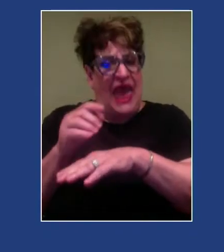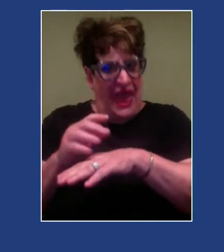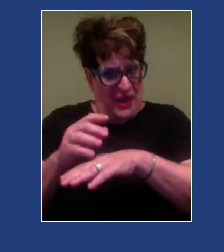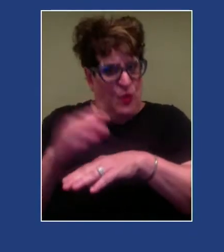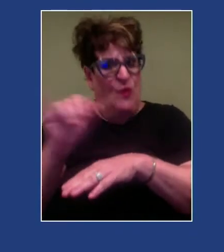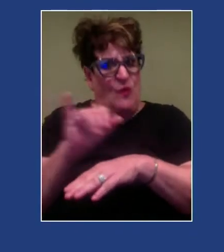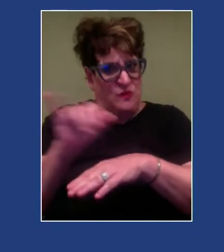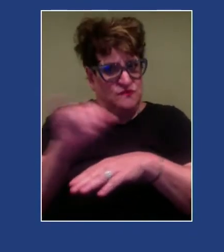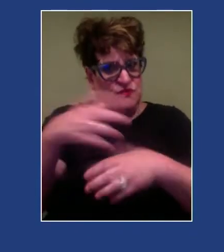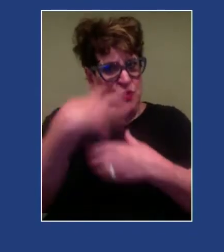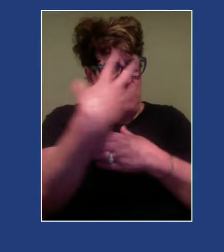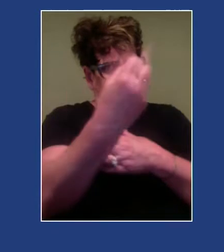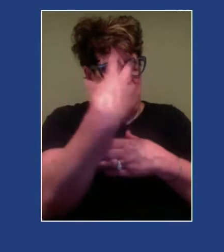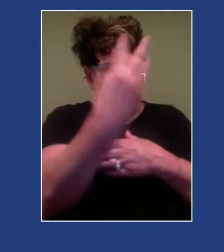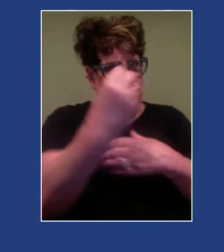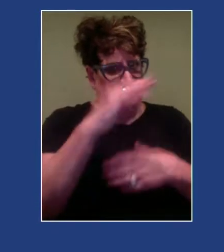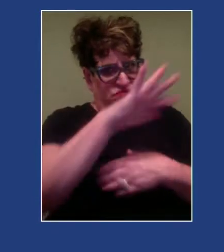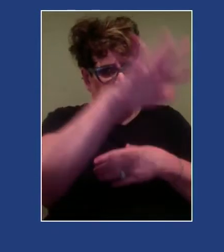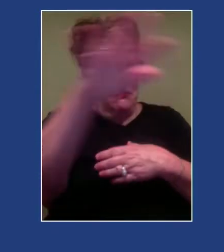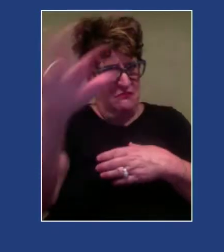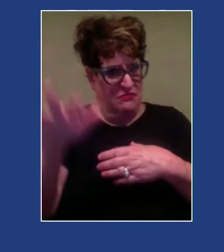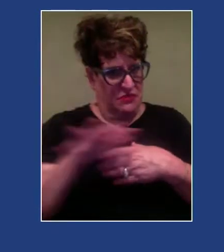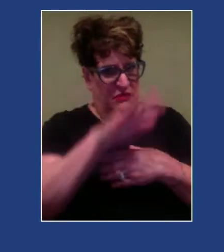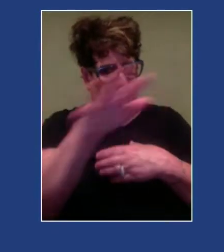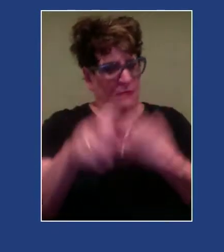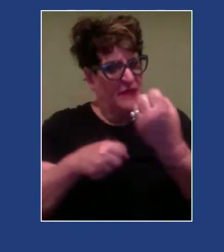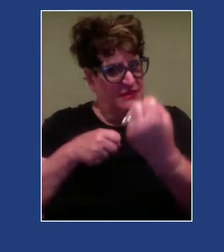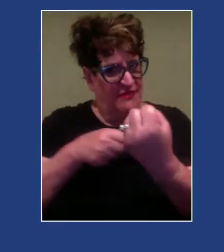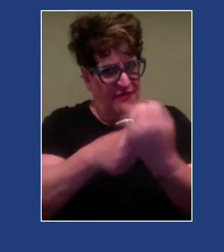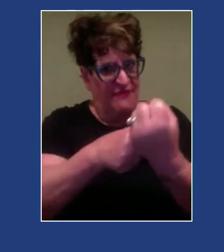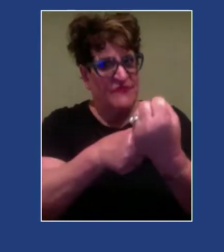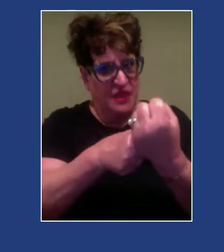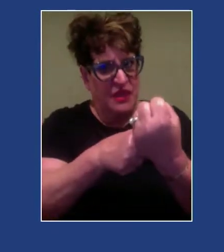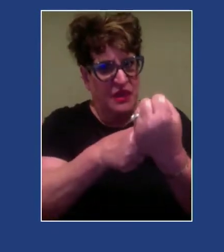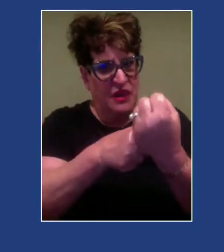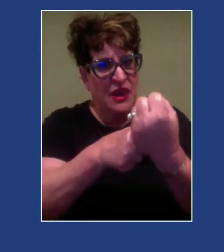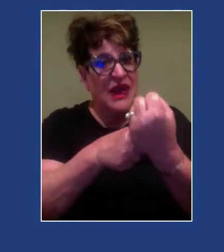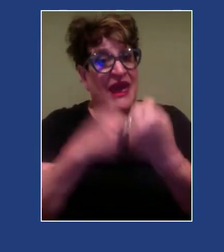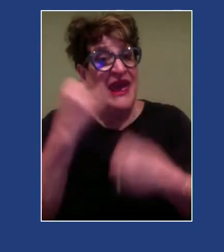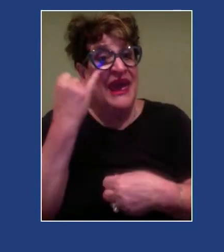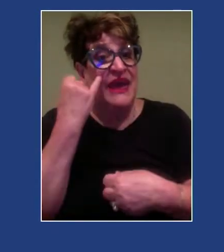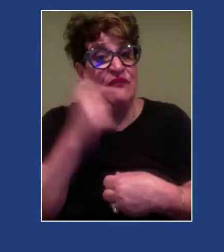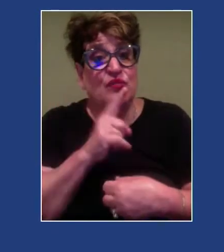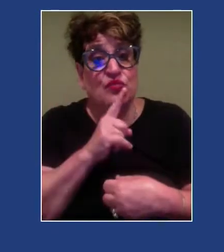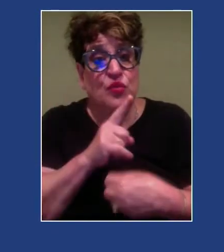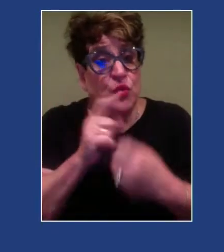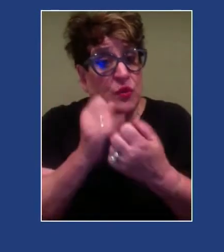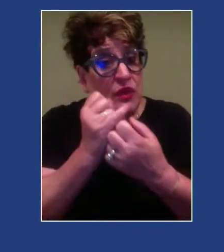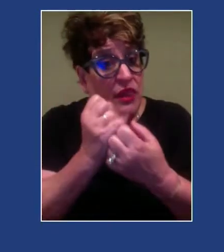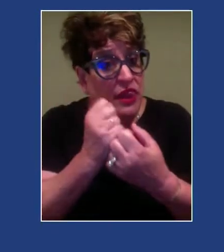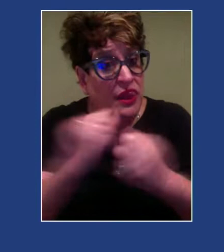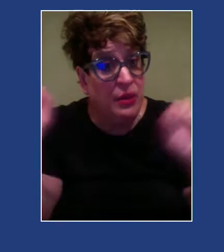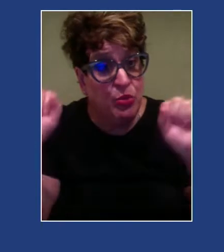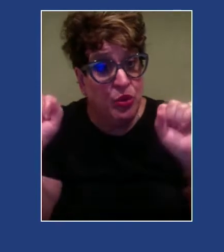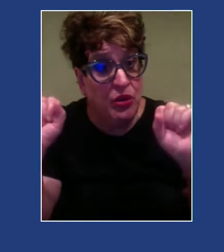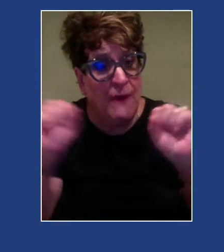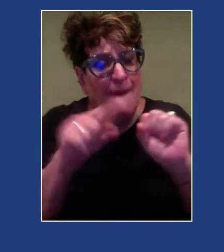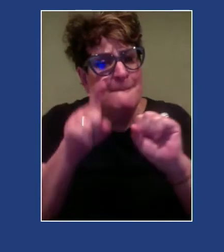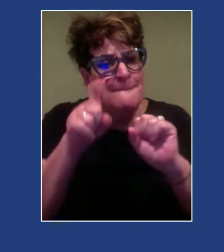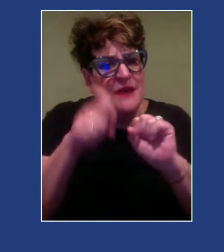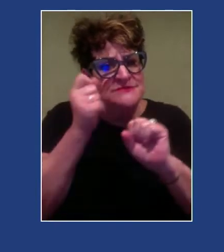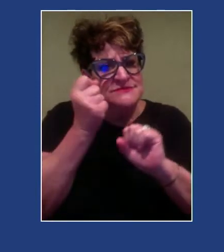of the therapy room as well. If we're operating from a place of true liberation, it requires us to understand